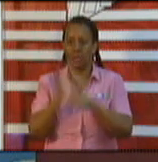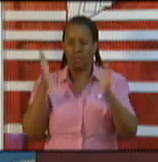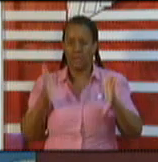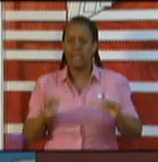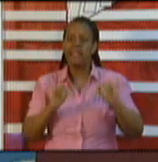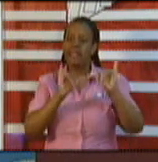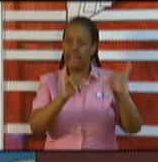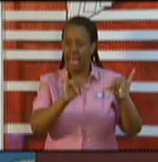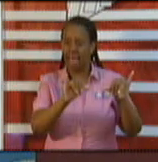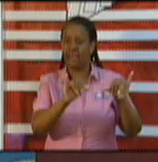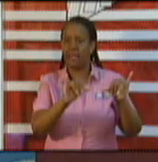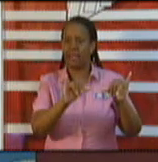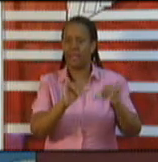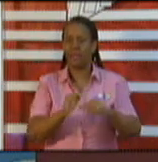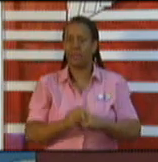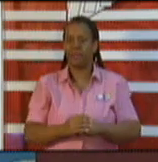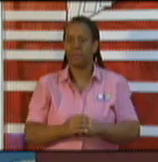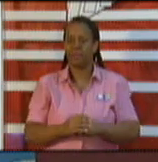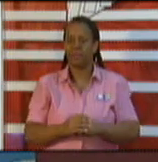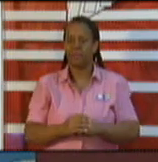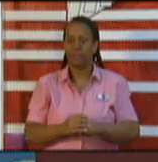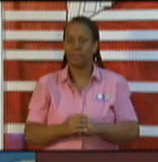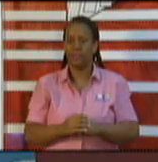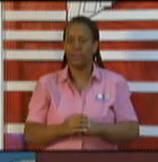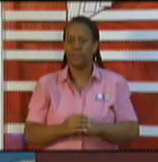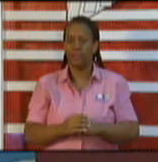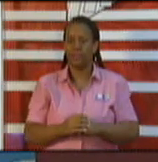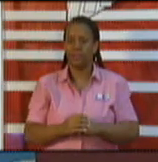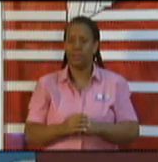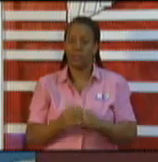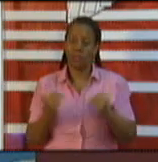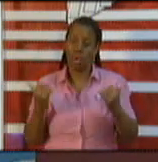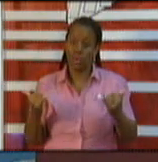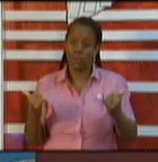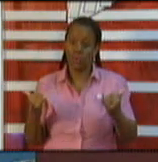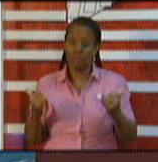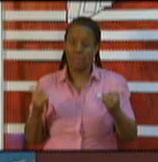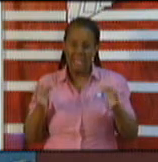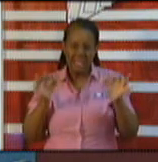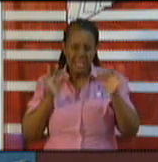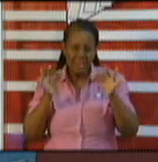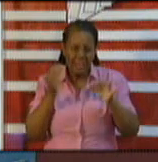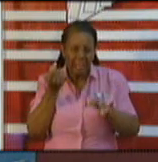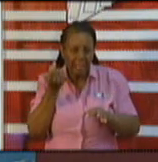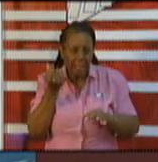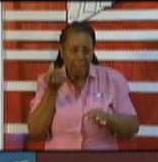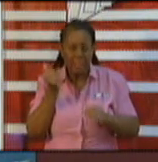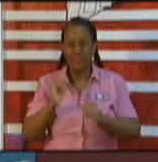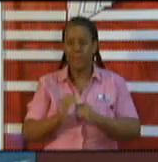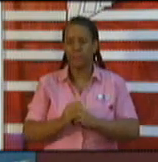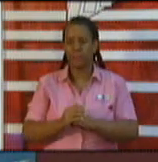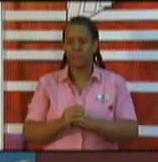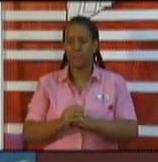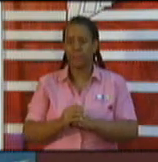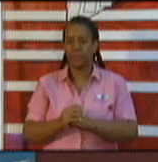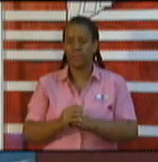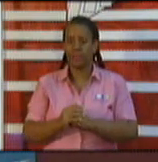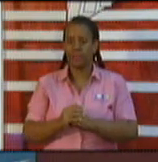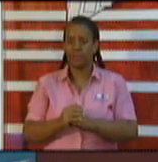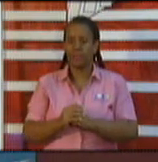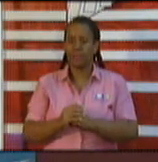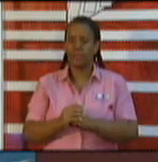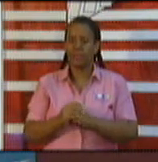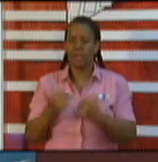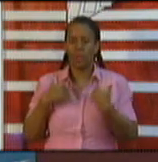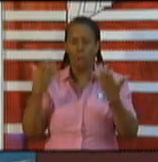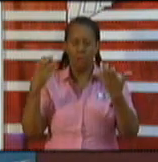on a Mission, Claxton Bay, there are 18. Just permit me a couple more minutes to go into a little more detail. I just want to read from a